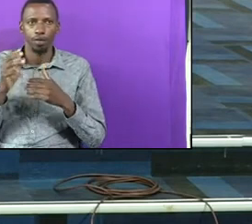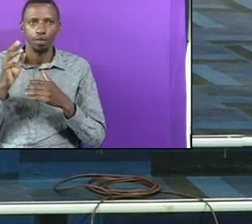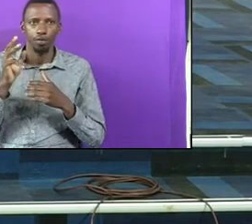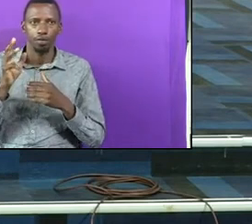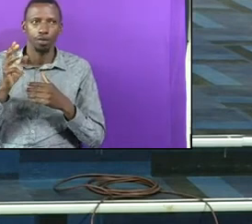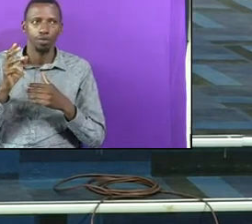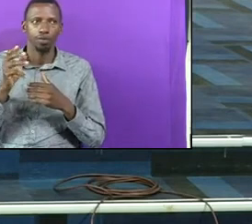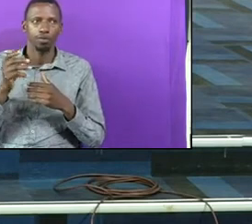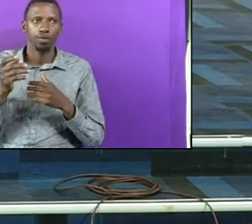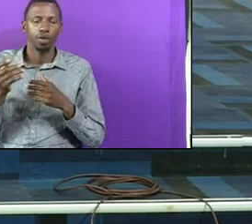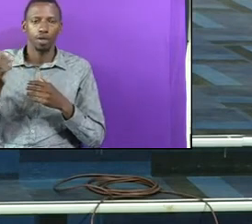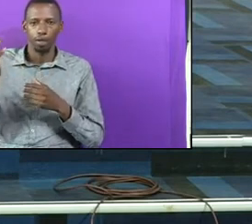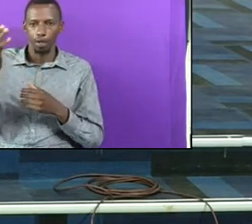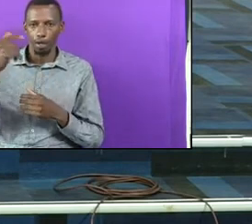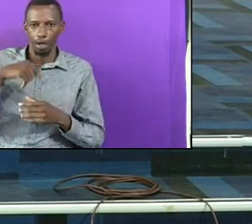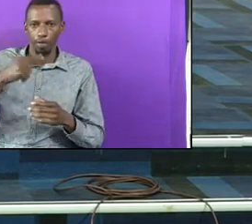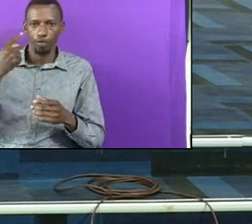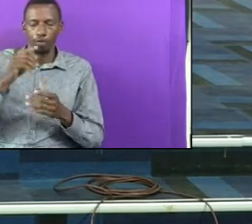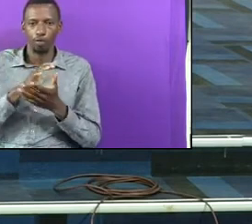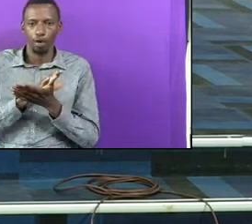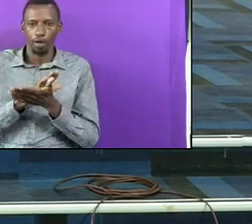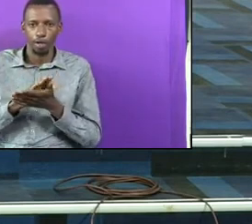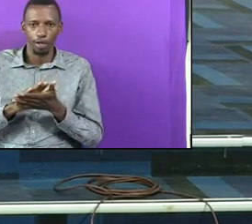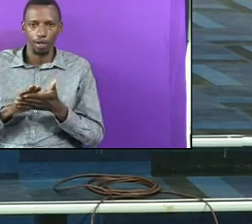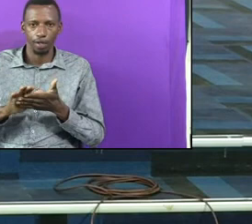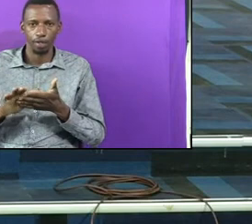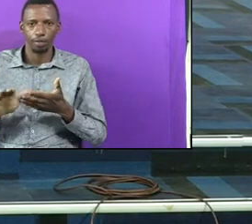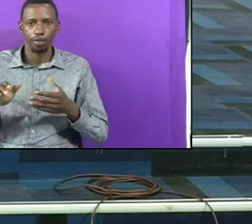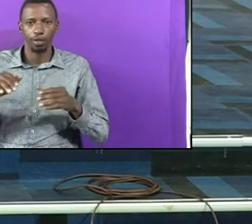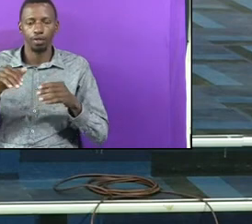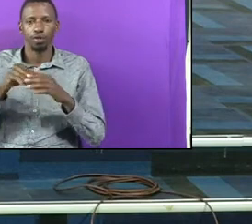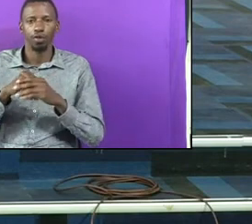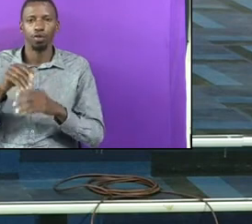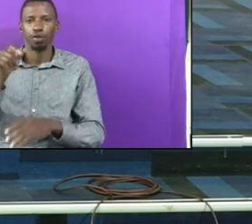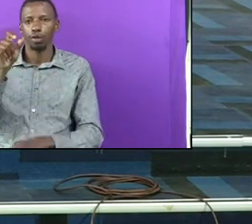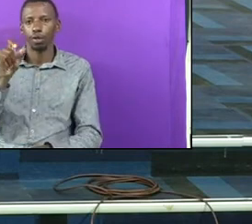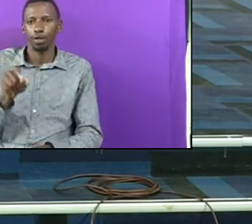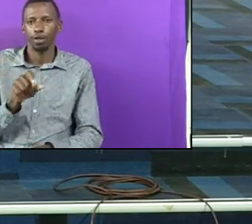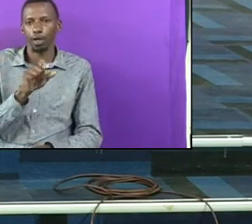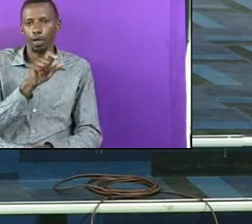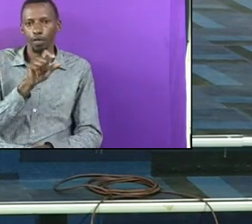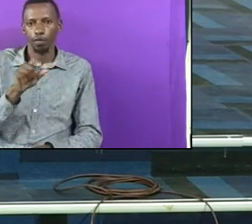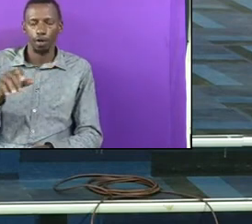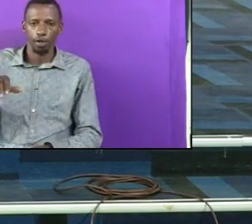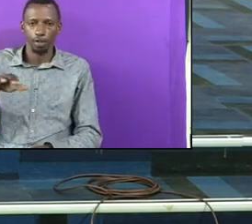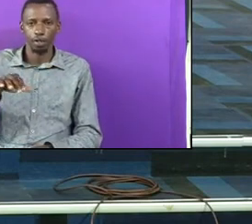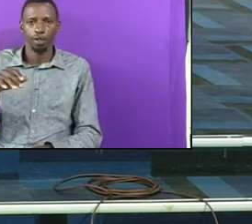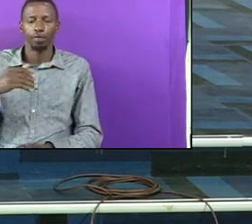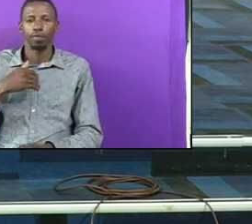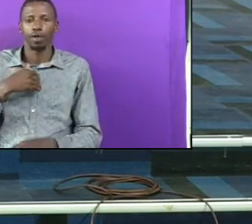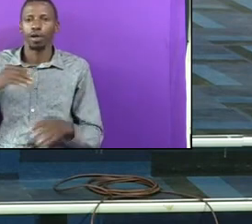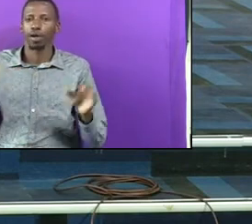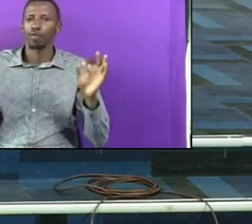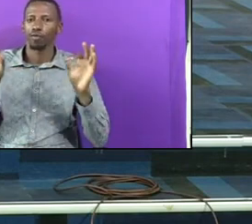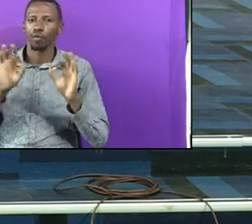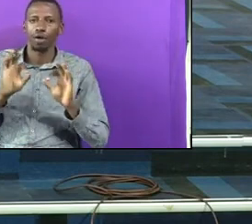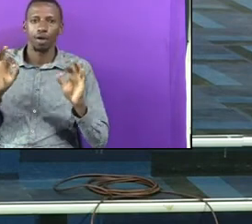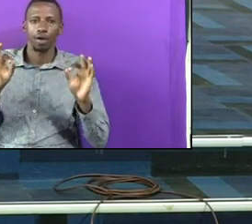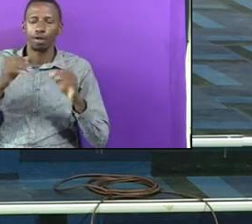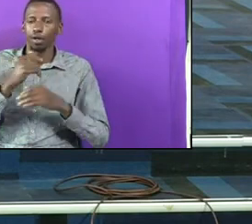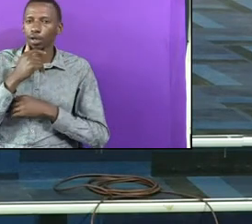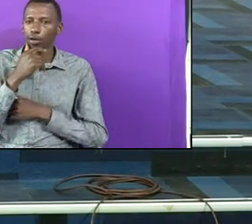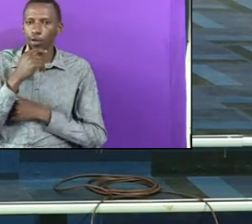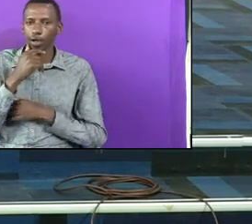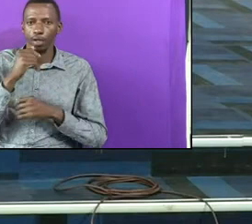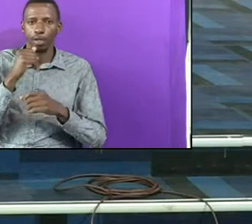Come For A Cleansing To Cover His Tide There's Wonderful Blood